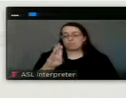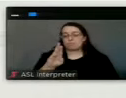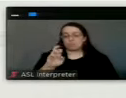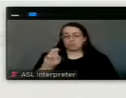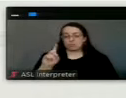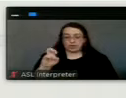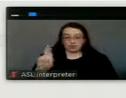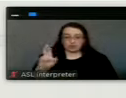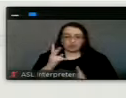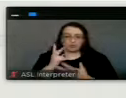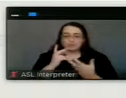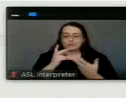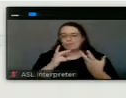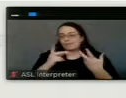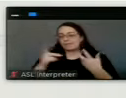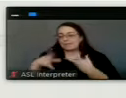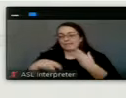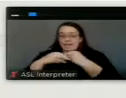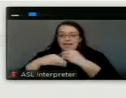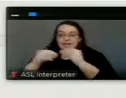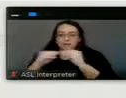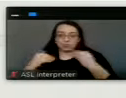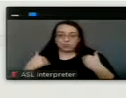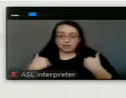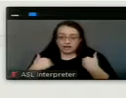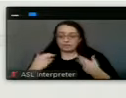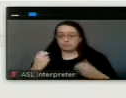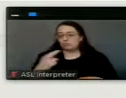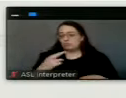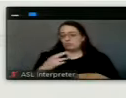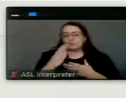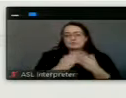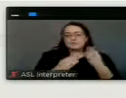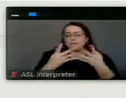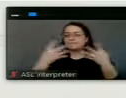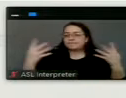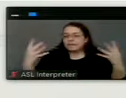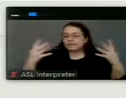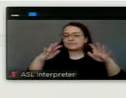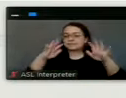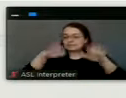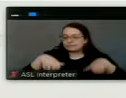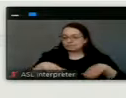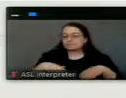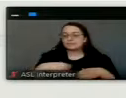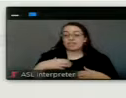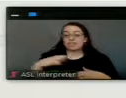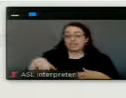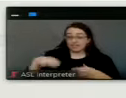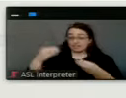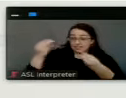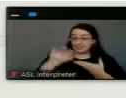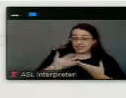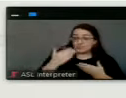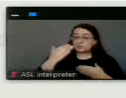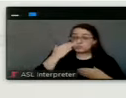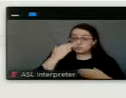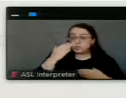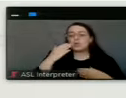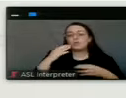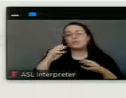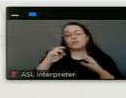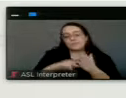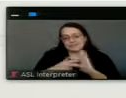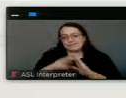you know, they've added more animals or they've taken down certain fencing, if they haven't let us know, they could get their permit,